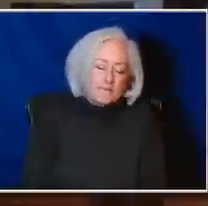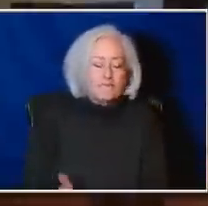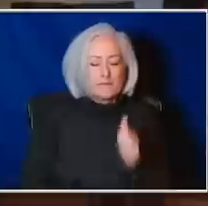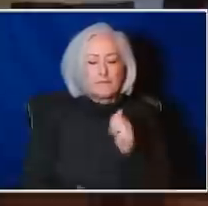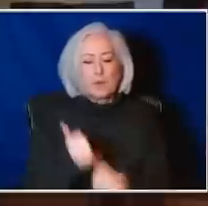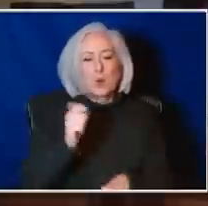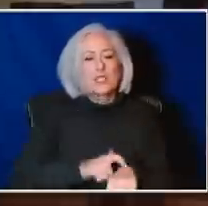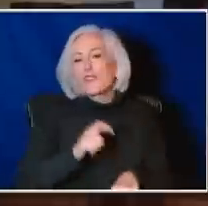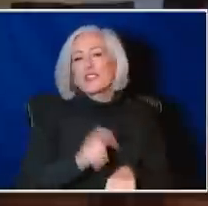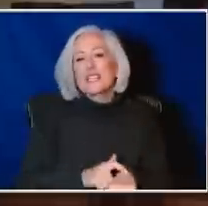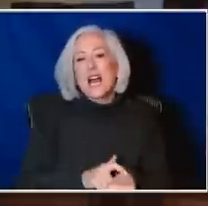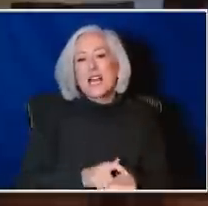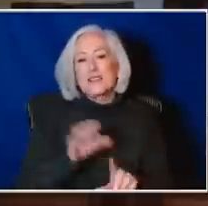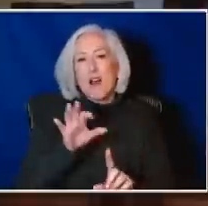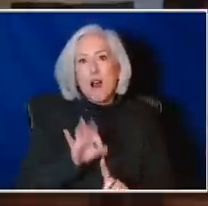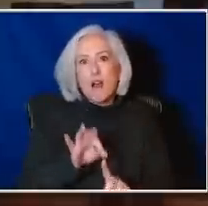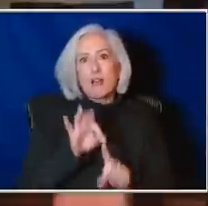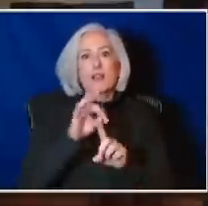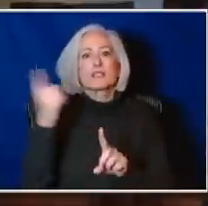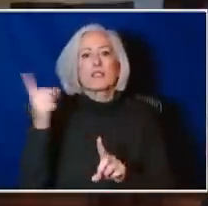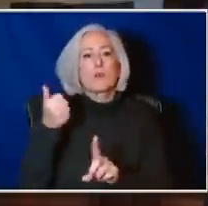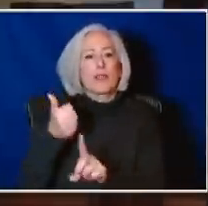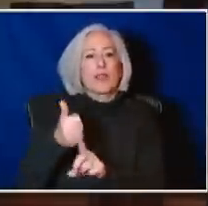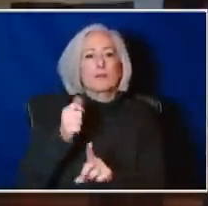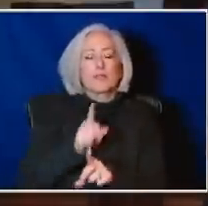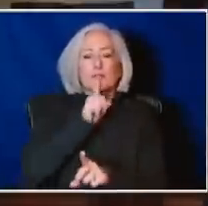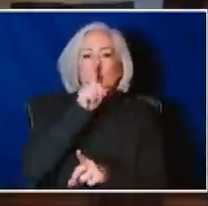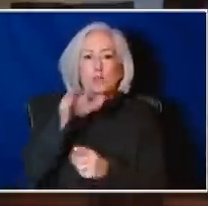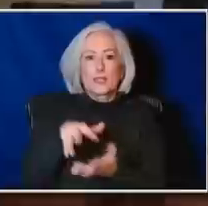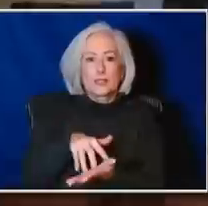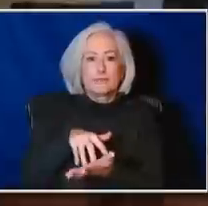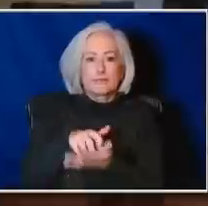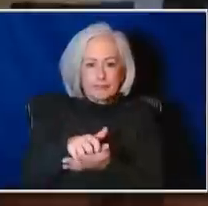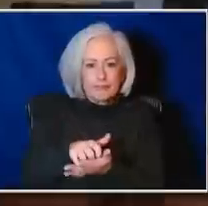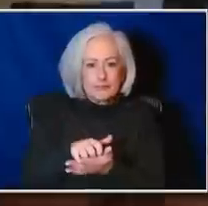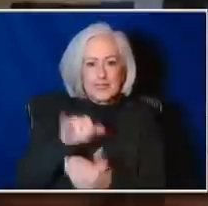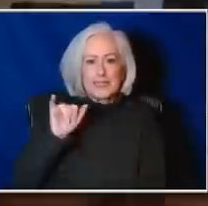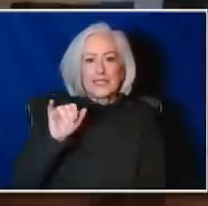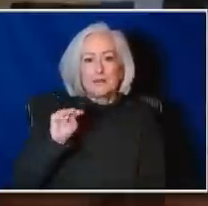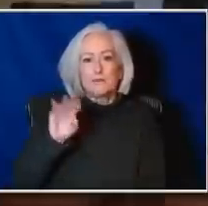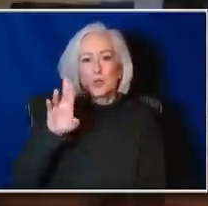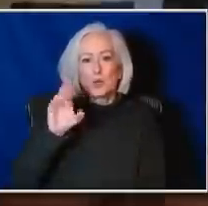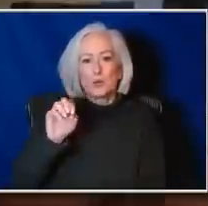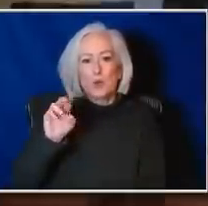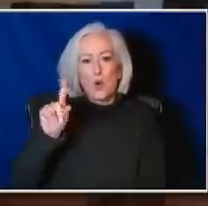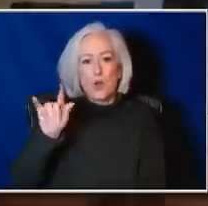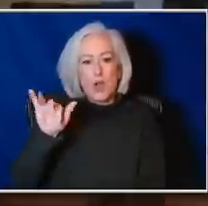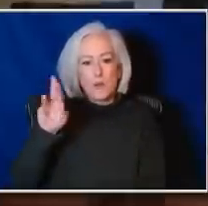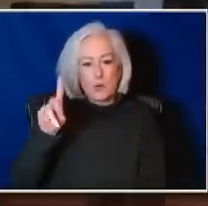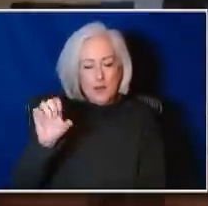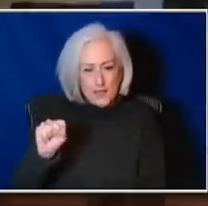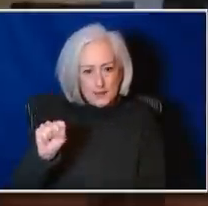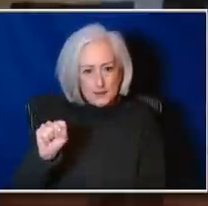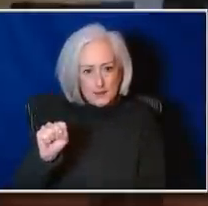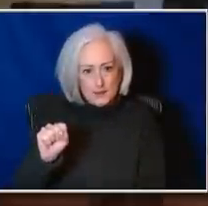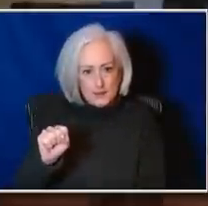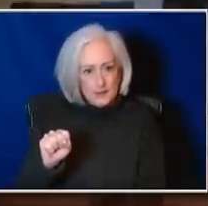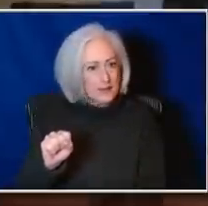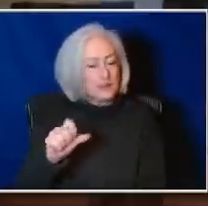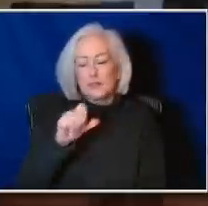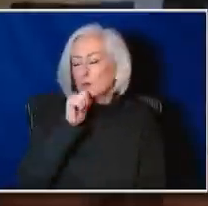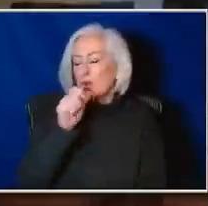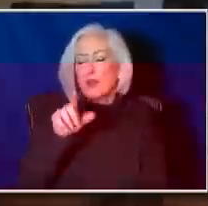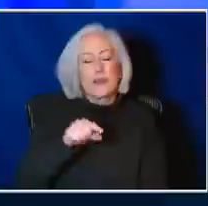somebody's immunocompromised, that continuing positive is probably not representative of live virus.